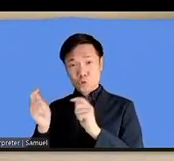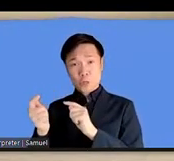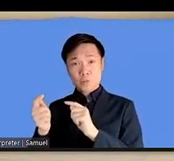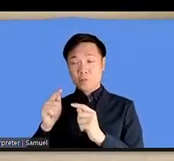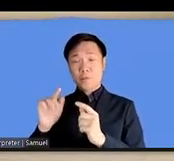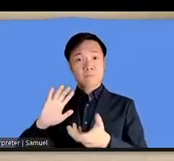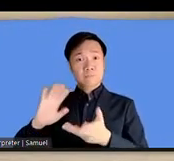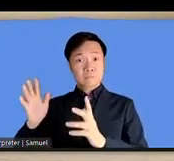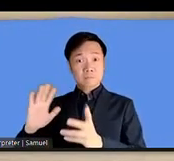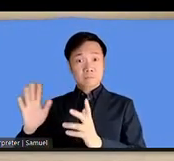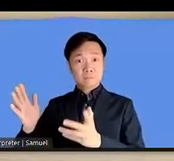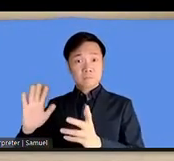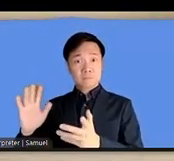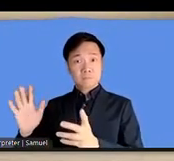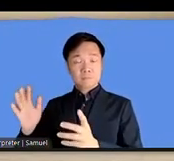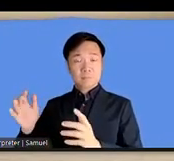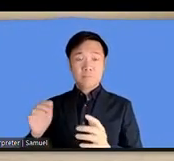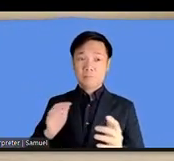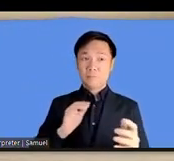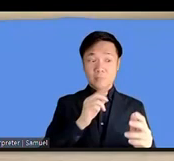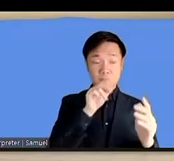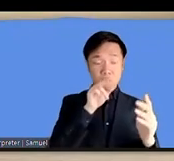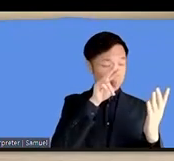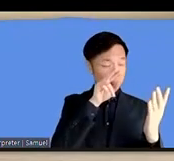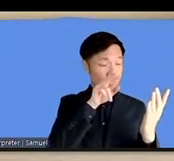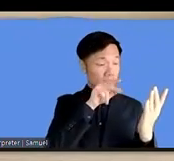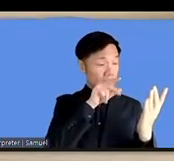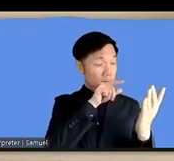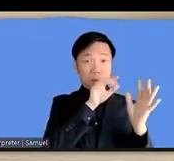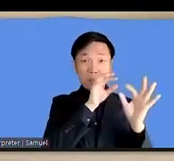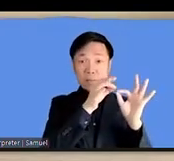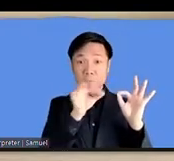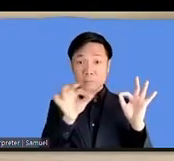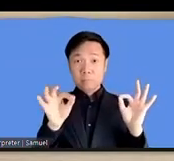it is far from a usable level